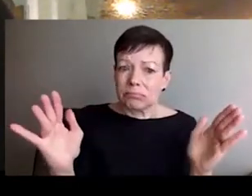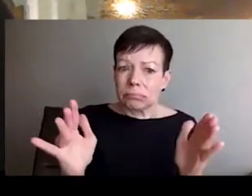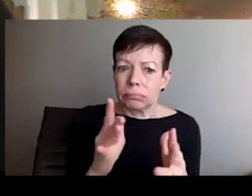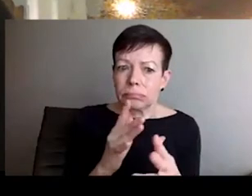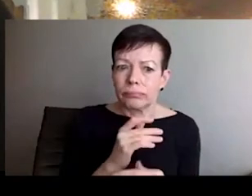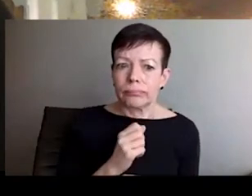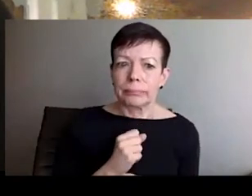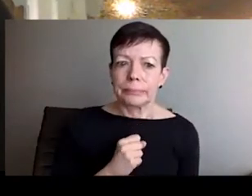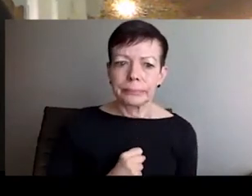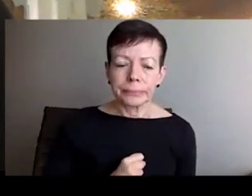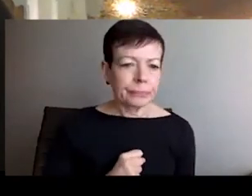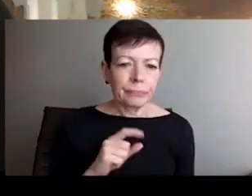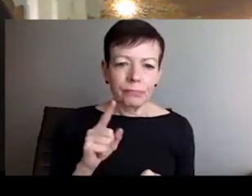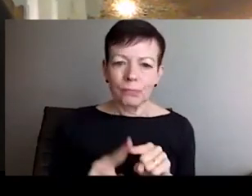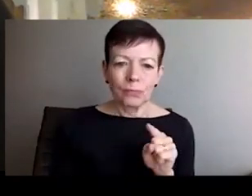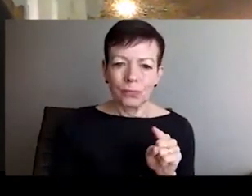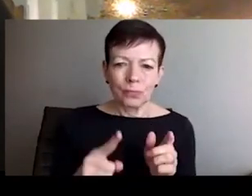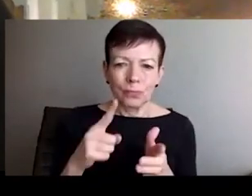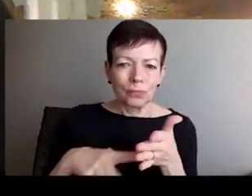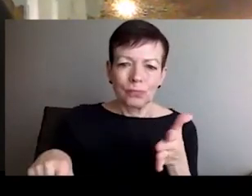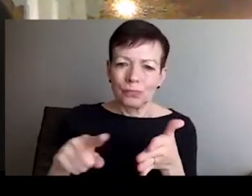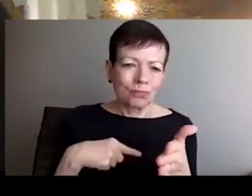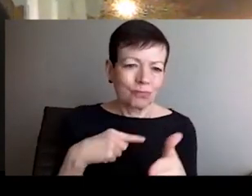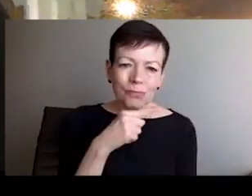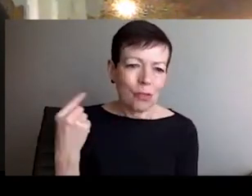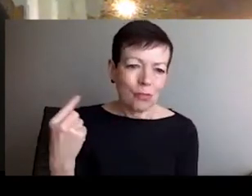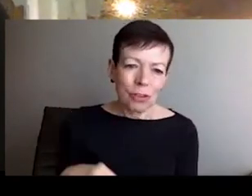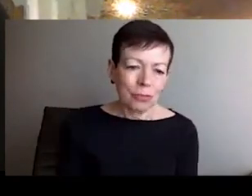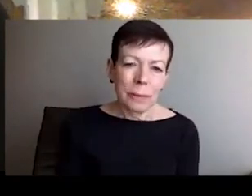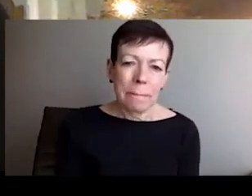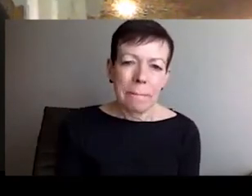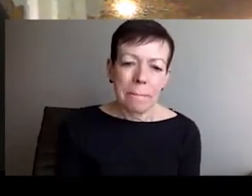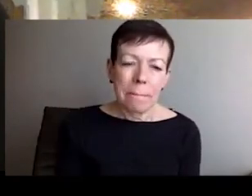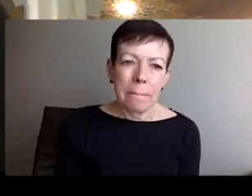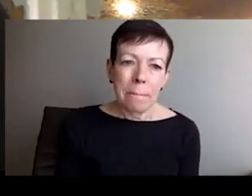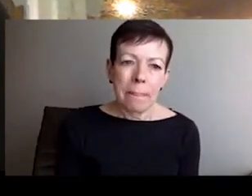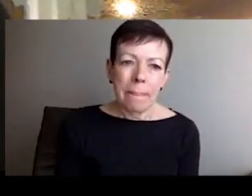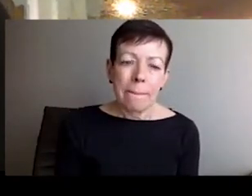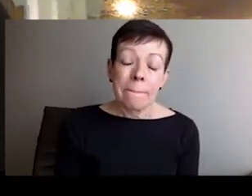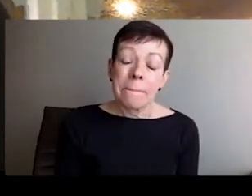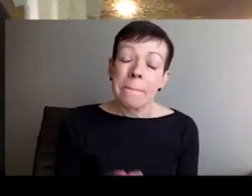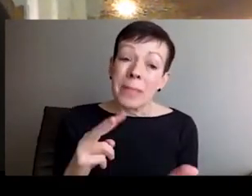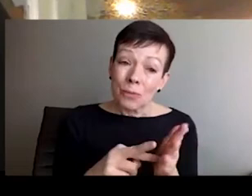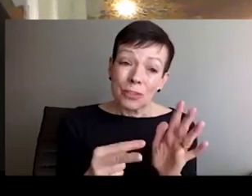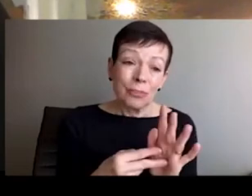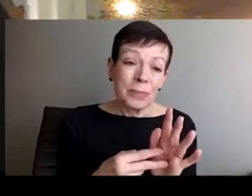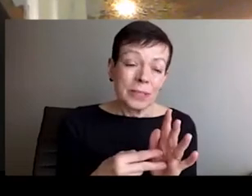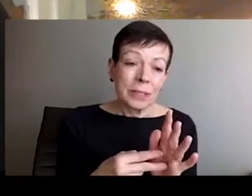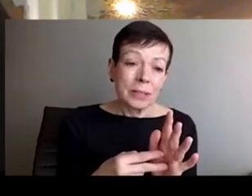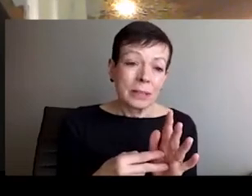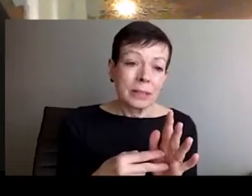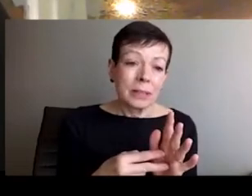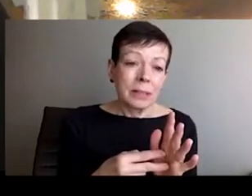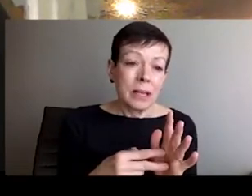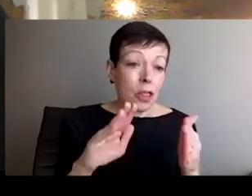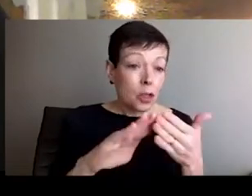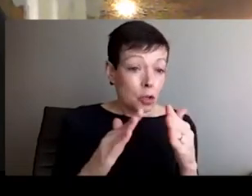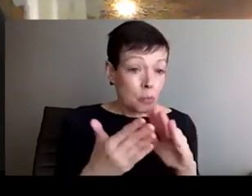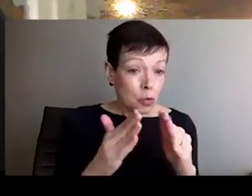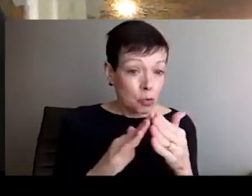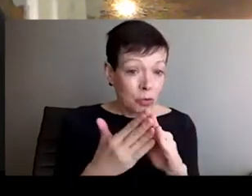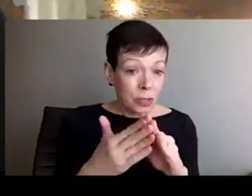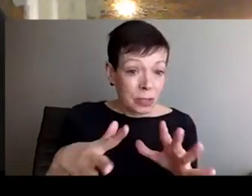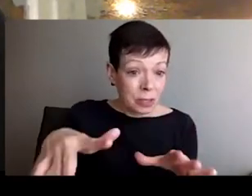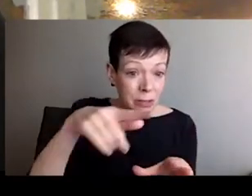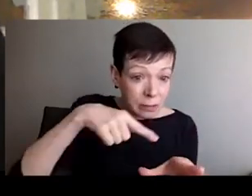already 10 years ago, when censorship was provided, and